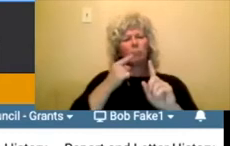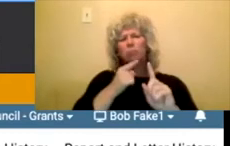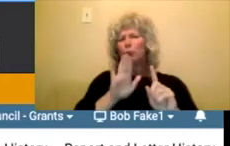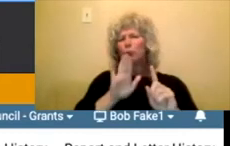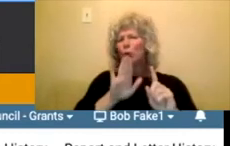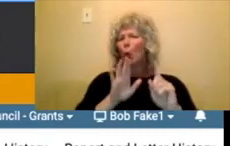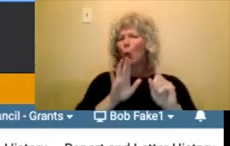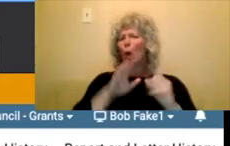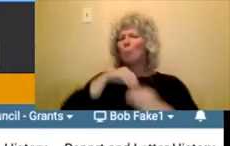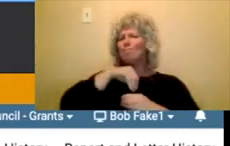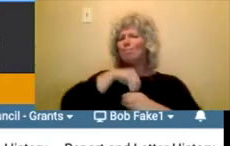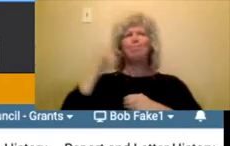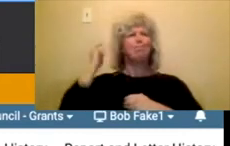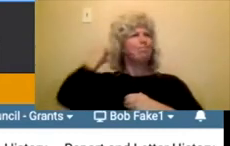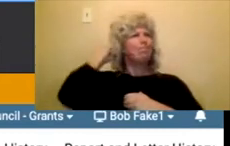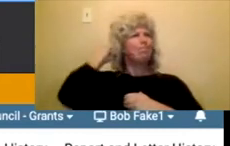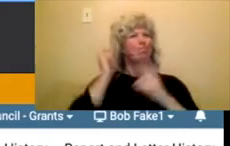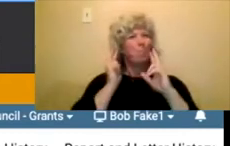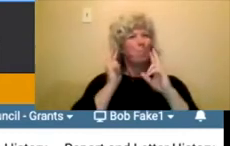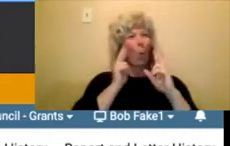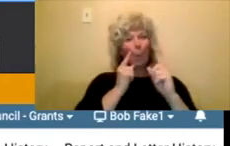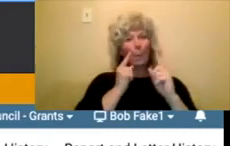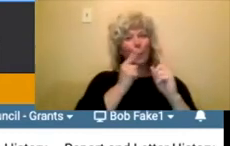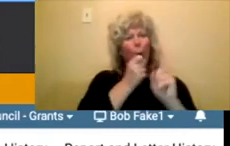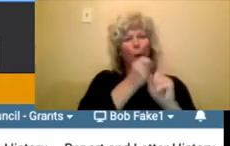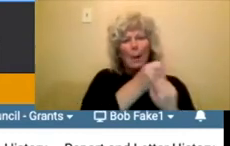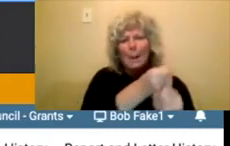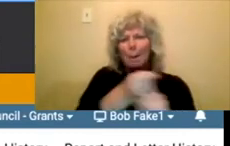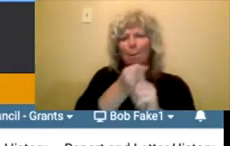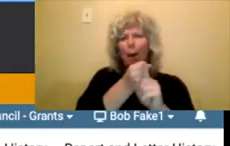community, for yourself?